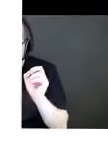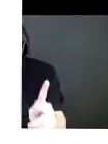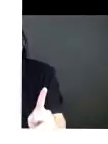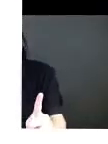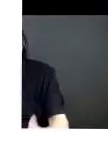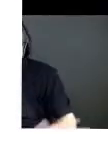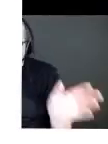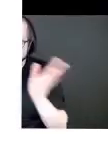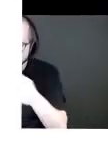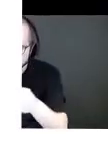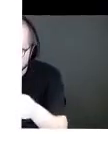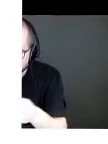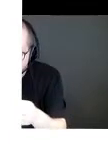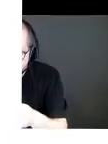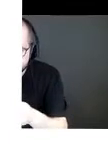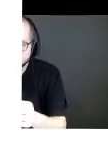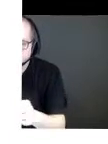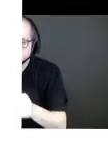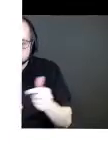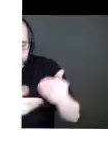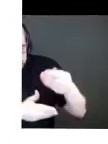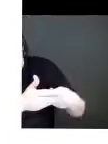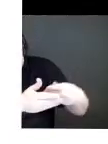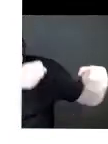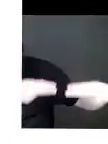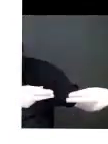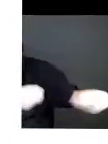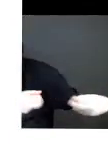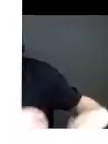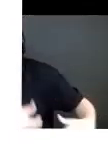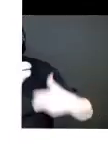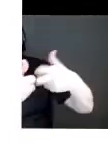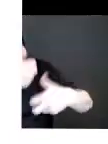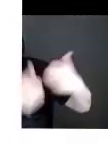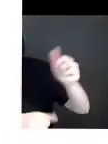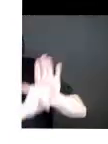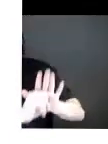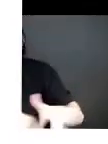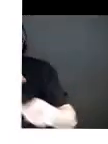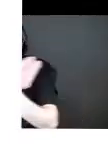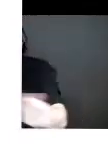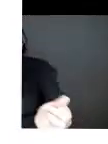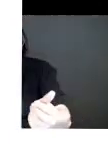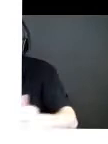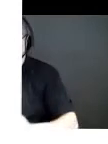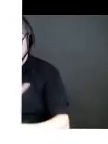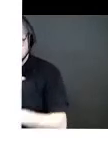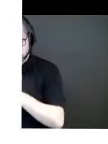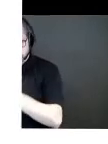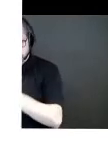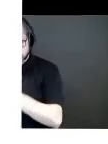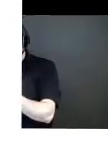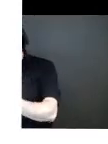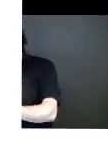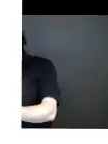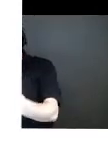we're going to weave through the rest of the deck, our solution, a little bit on how our product is part of that solution. And then